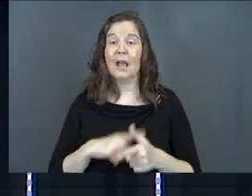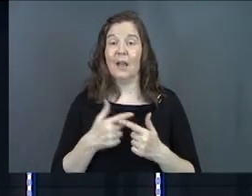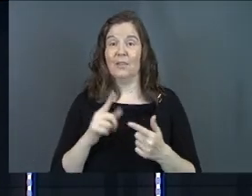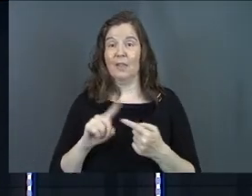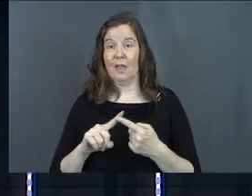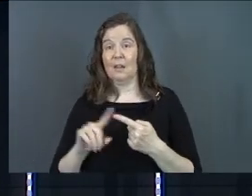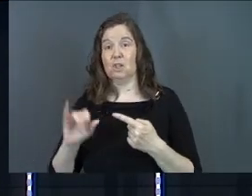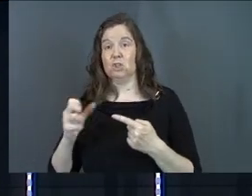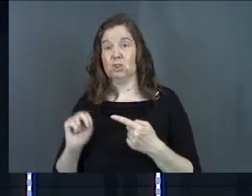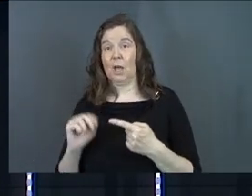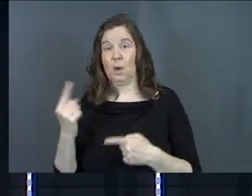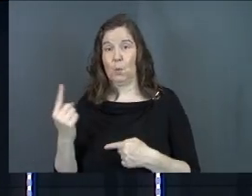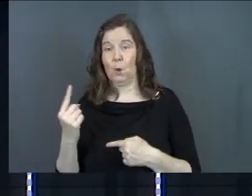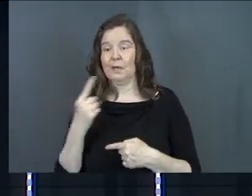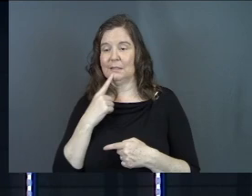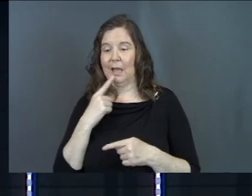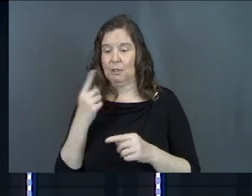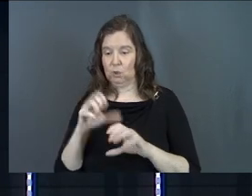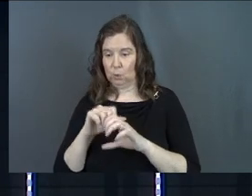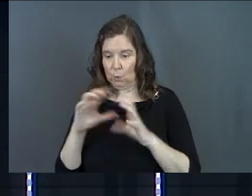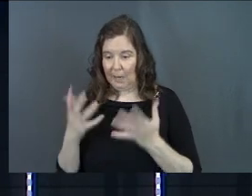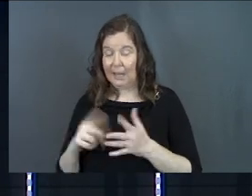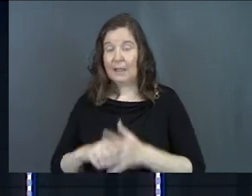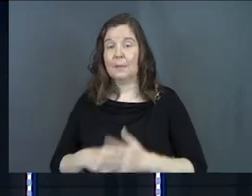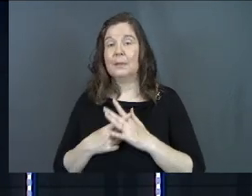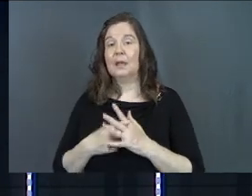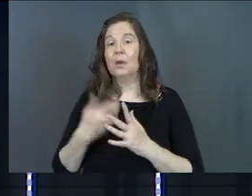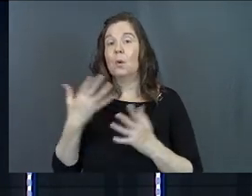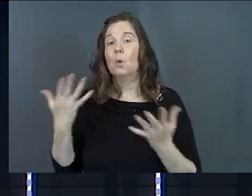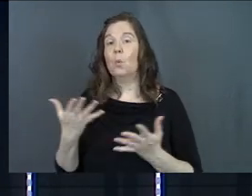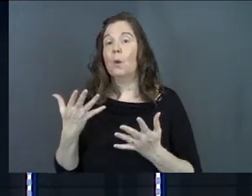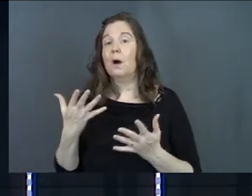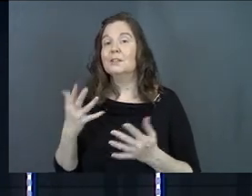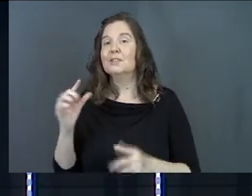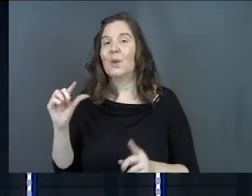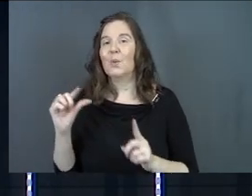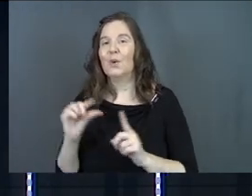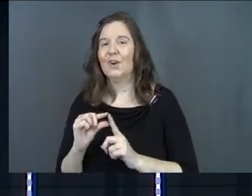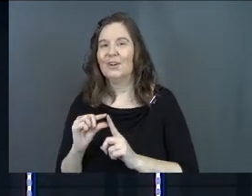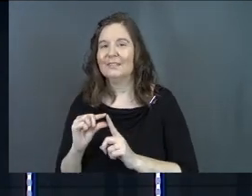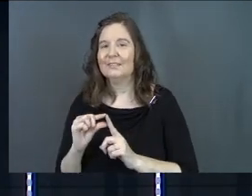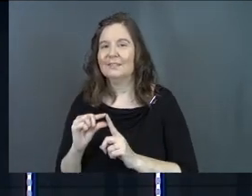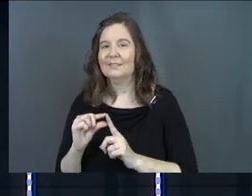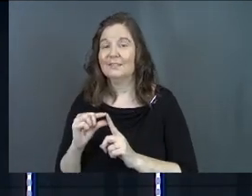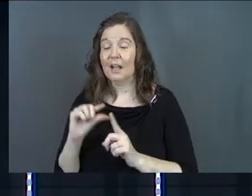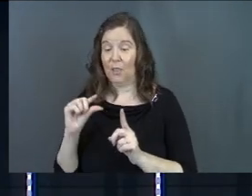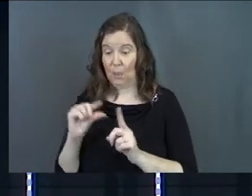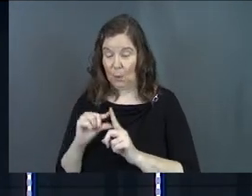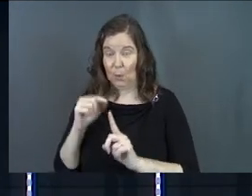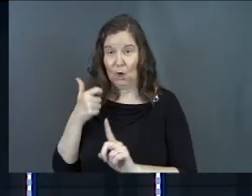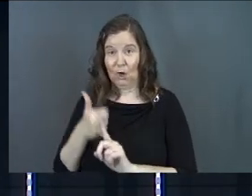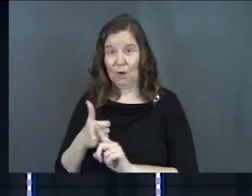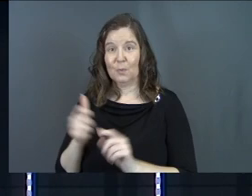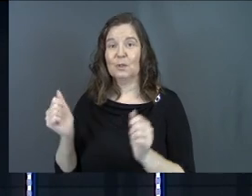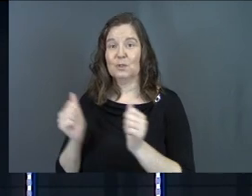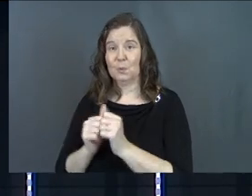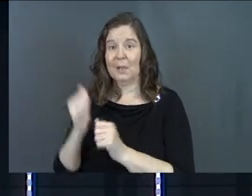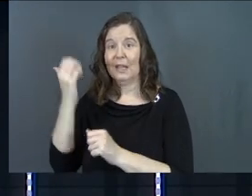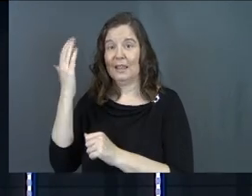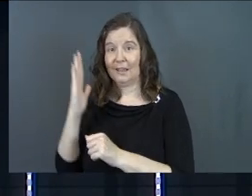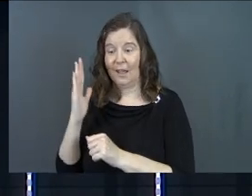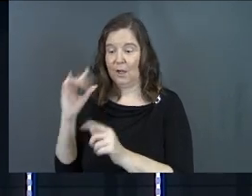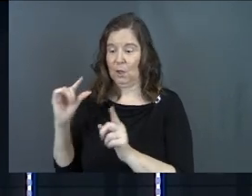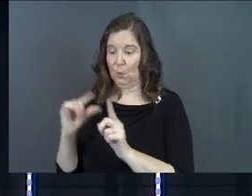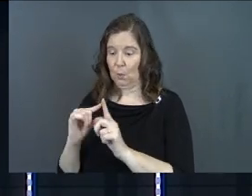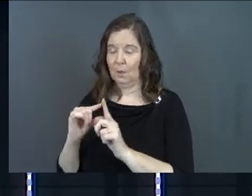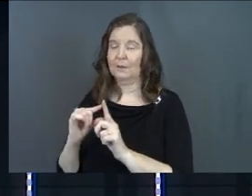And then John 1 comes to creation and says, in the beginning was the word and the word was with God